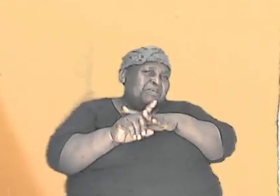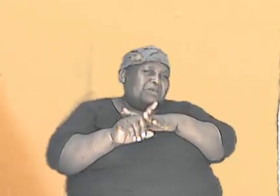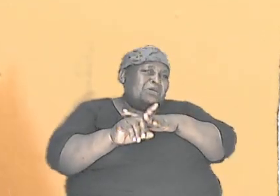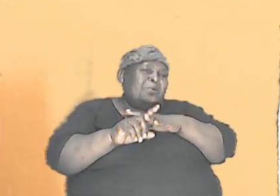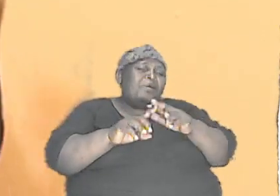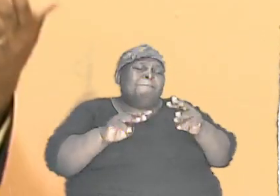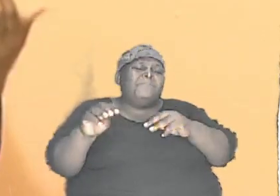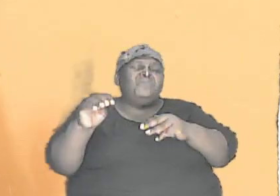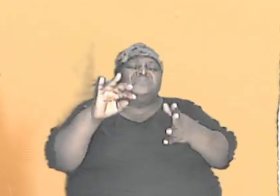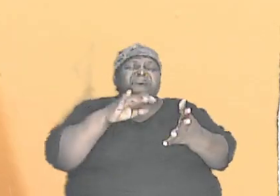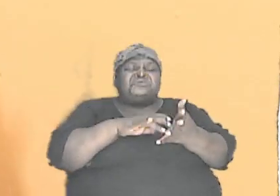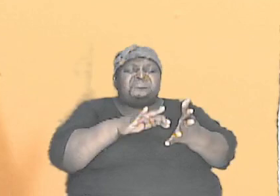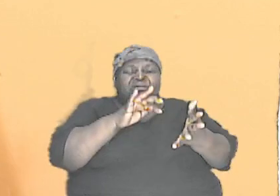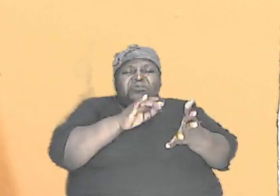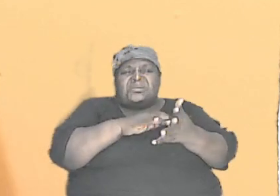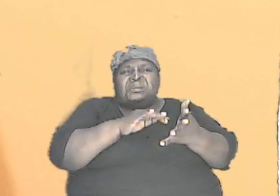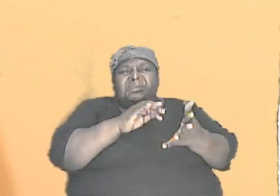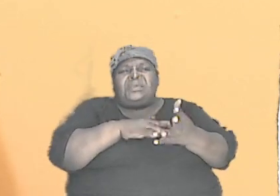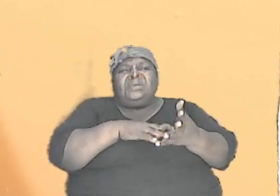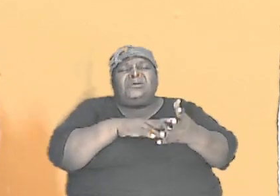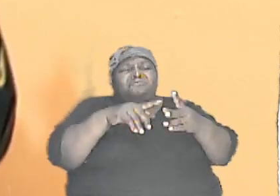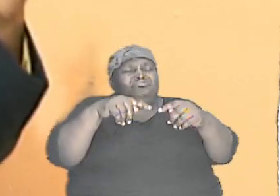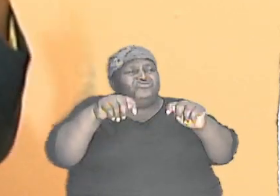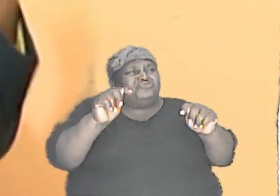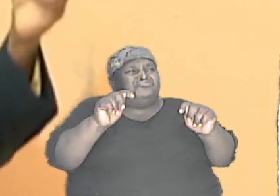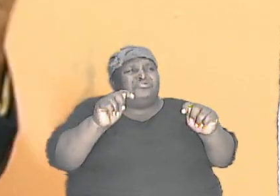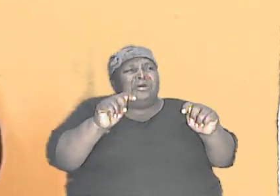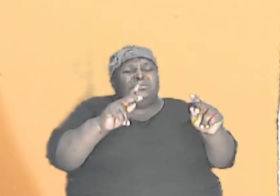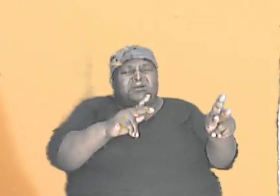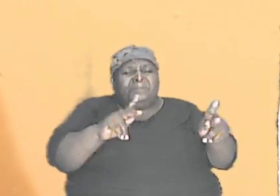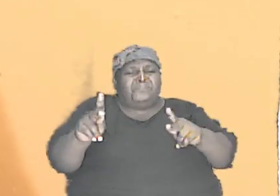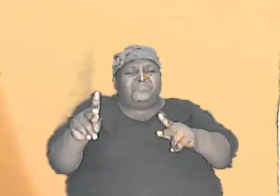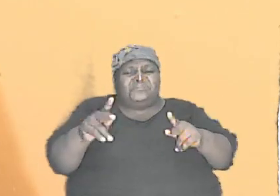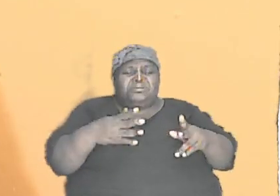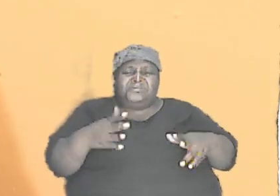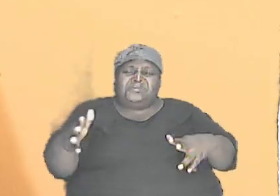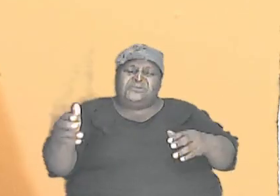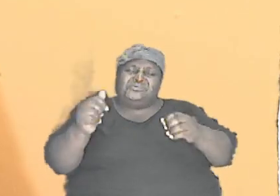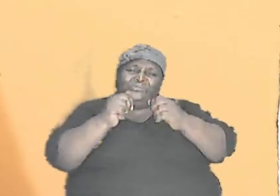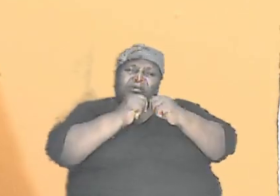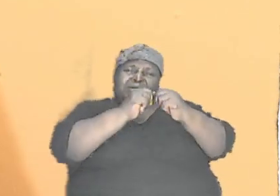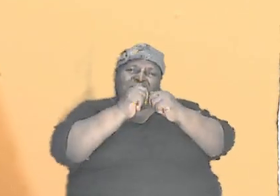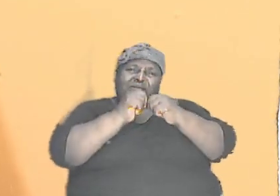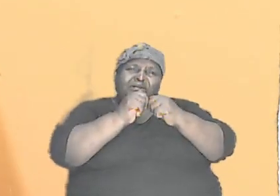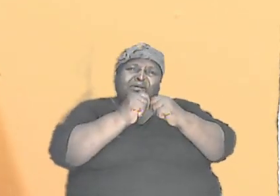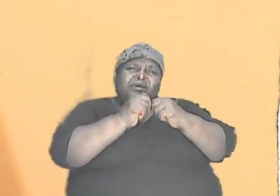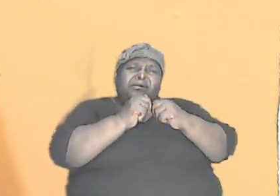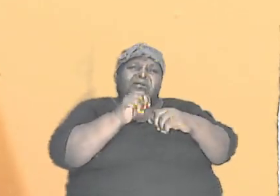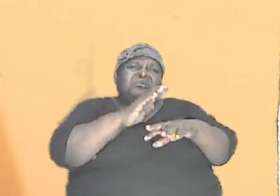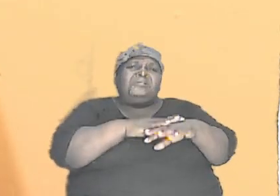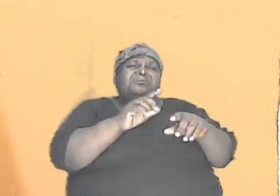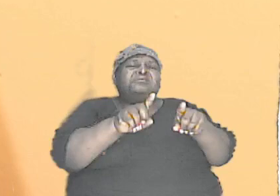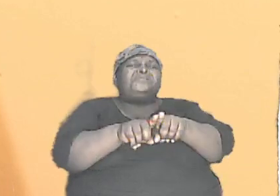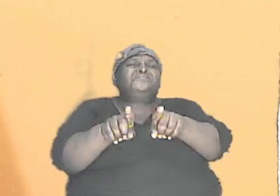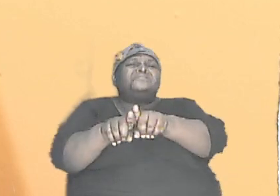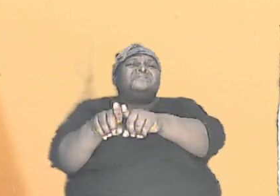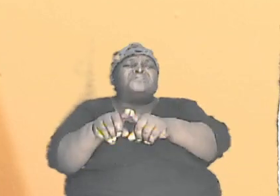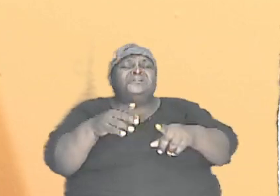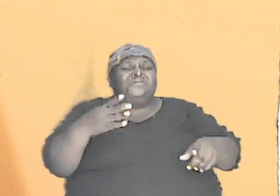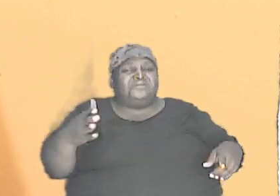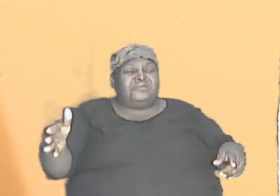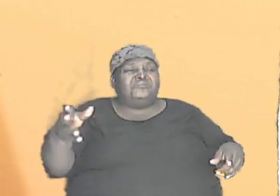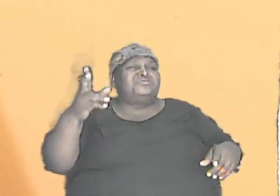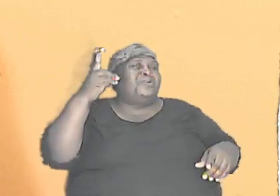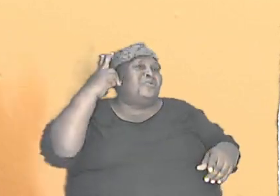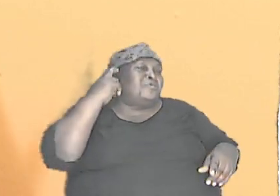and to try to fit the pieces together, based on all the different things that we would have heard, we would have